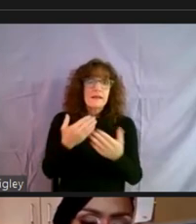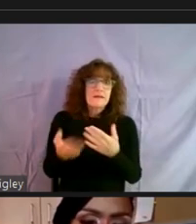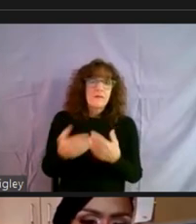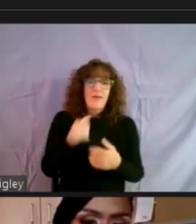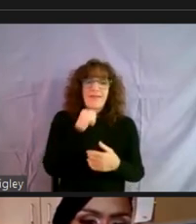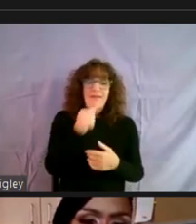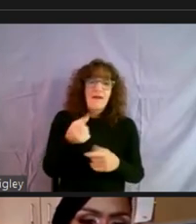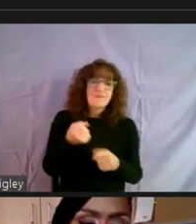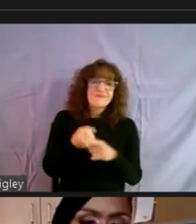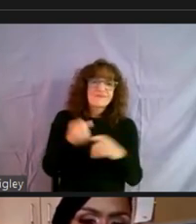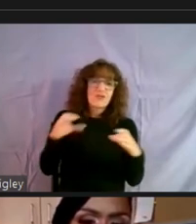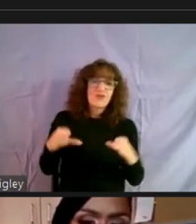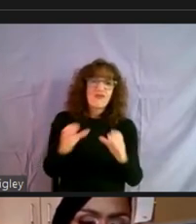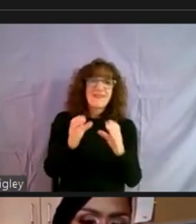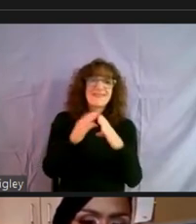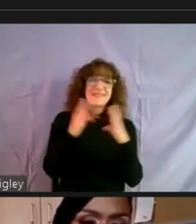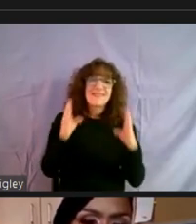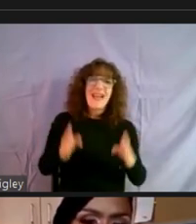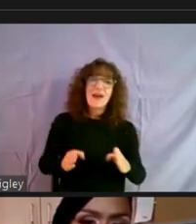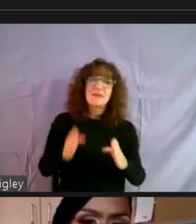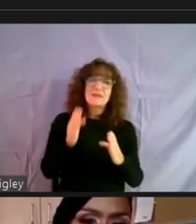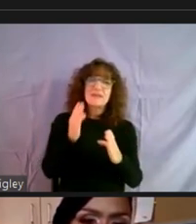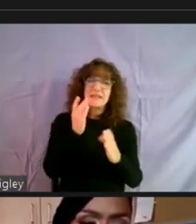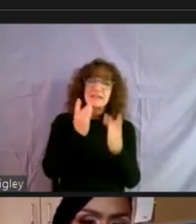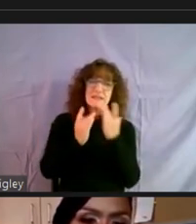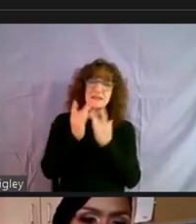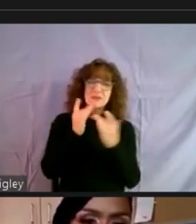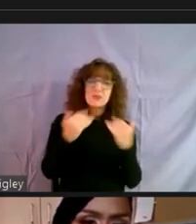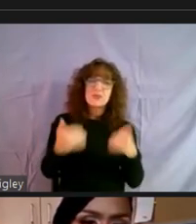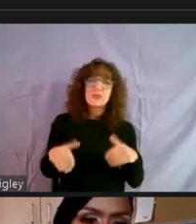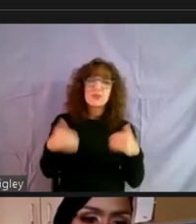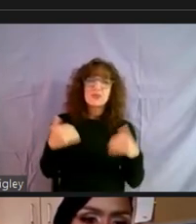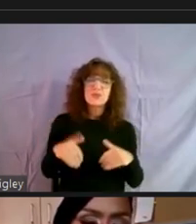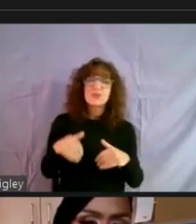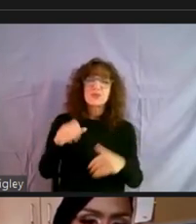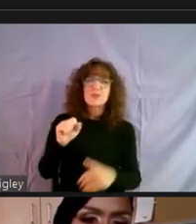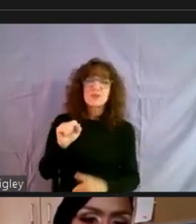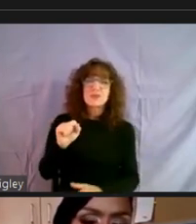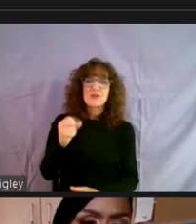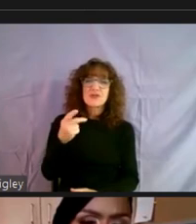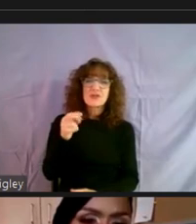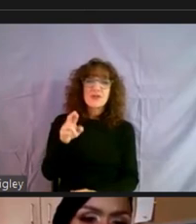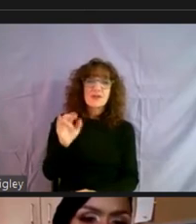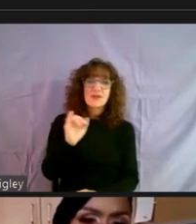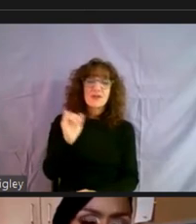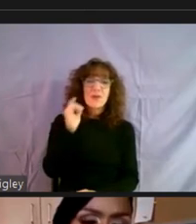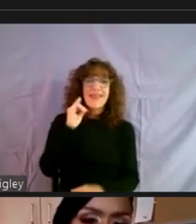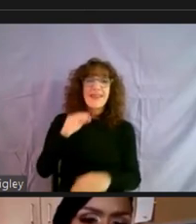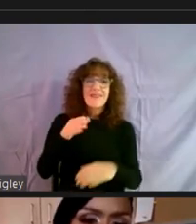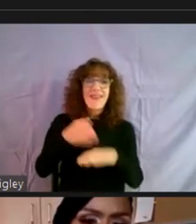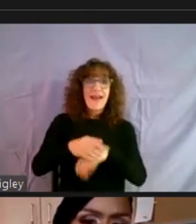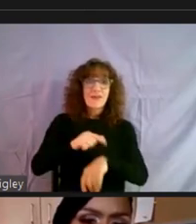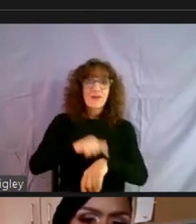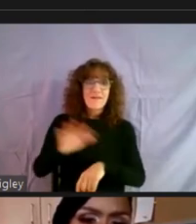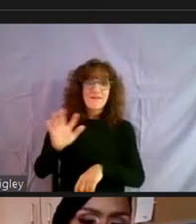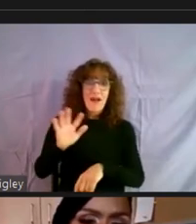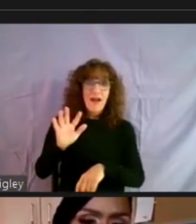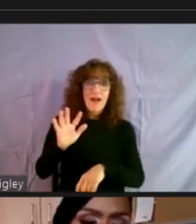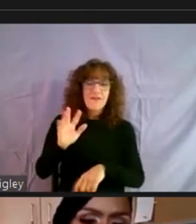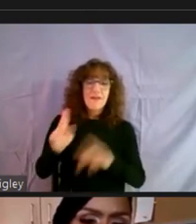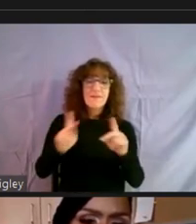in a crisis, housing, um, is, is challenging as well as a shelter. Um, if it's after five and people are in crisis,